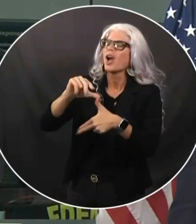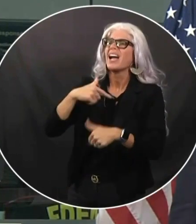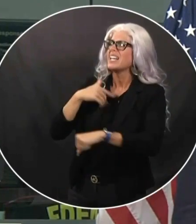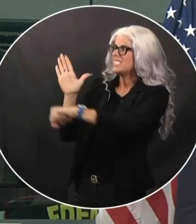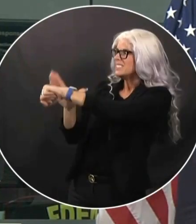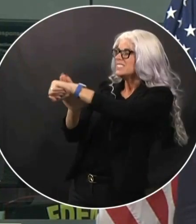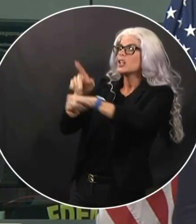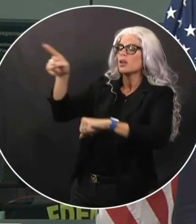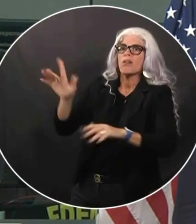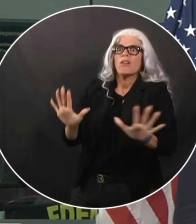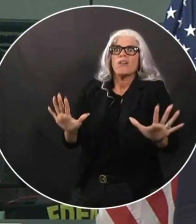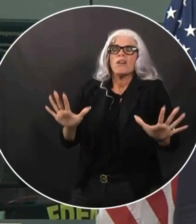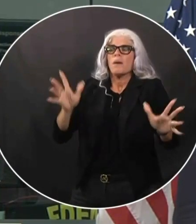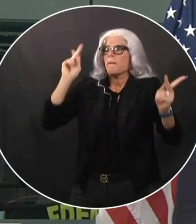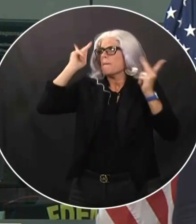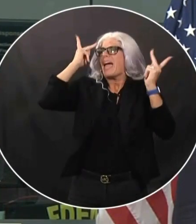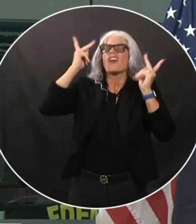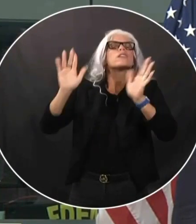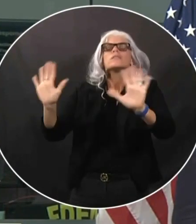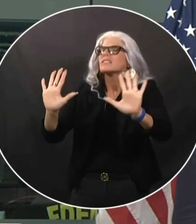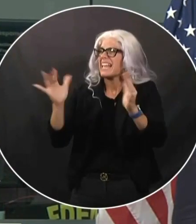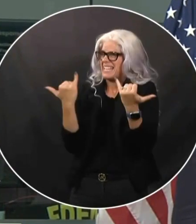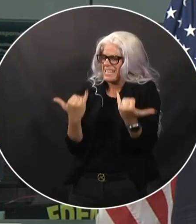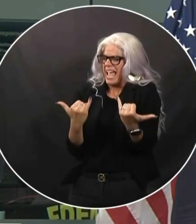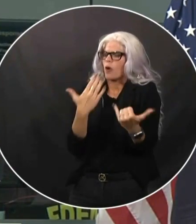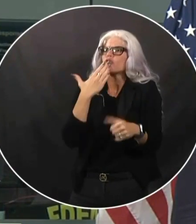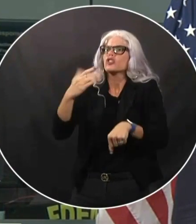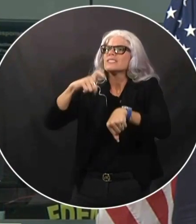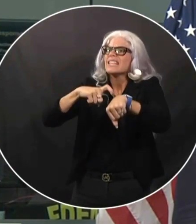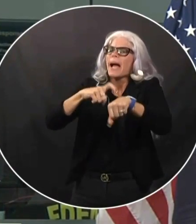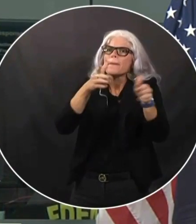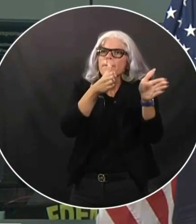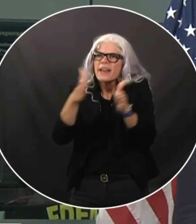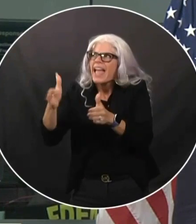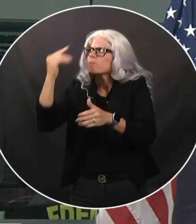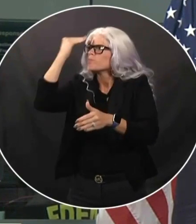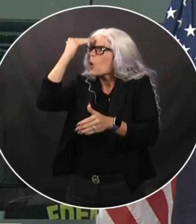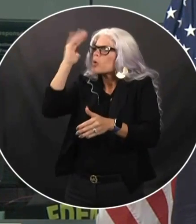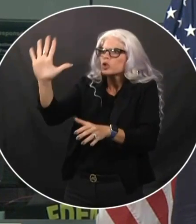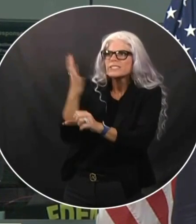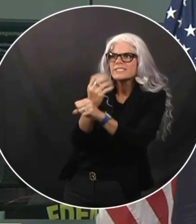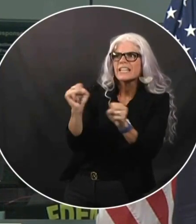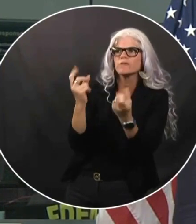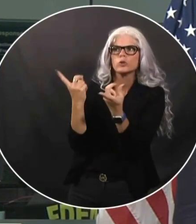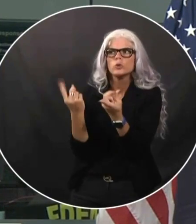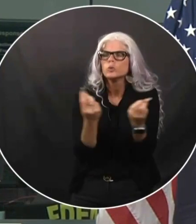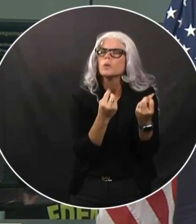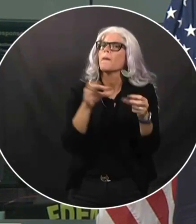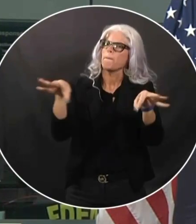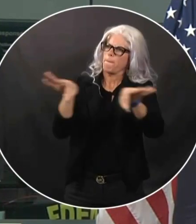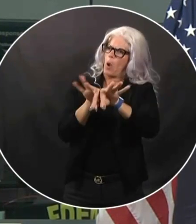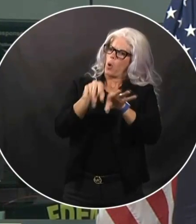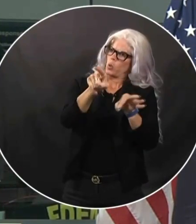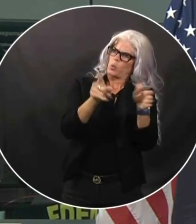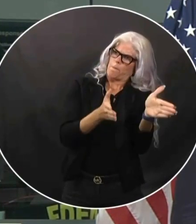preparations in order and safely evacuate if necessary. Remember to make a plan that works best for your family and business and